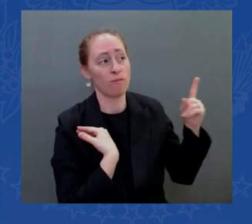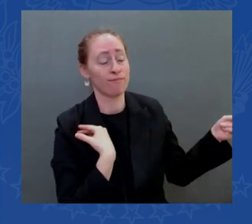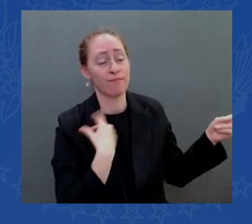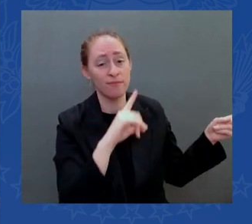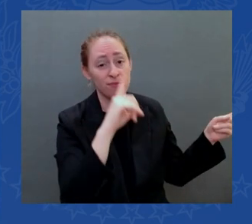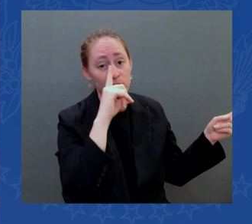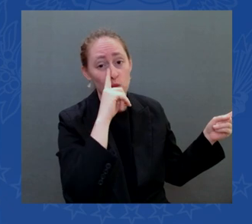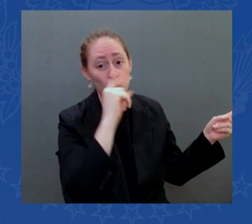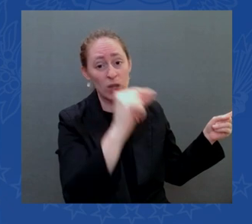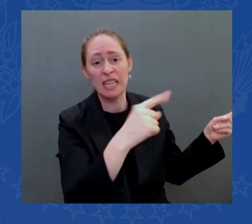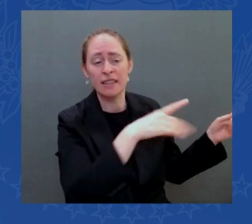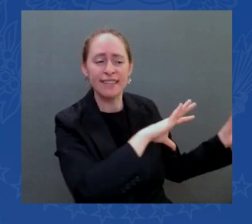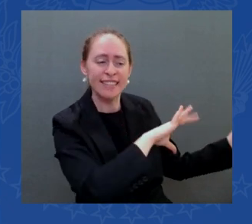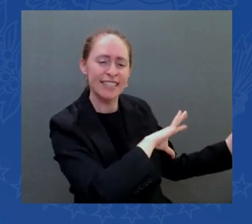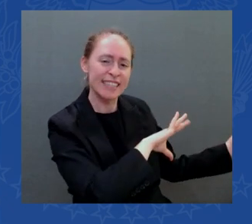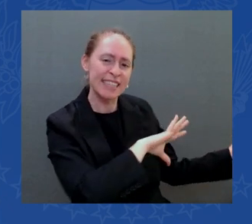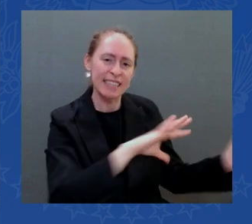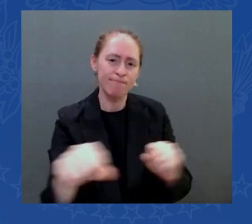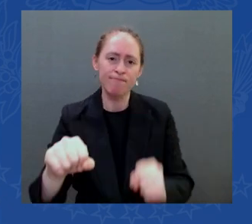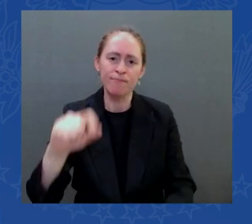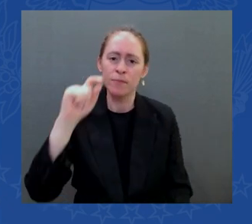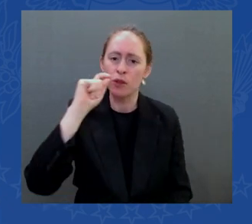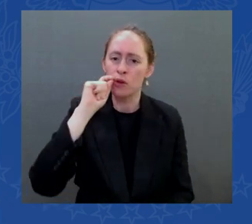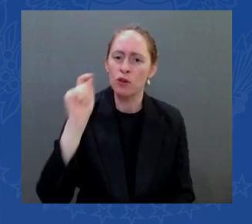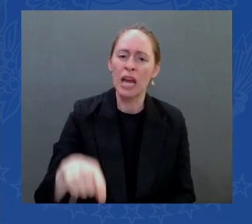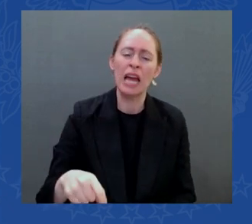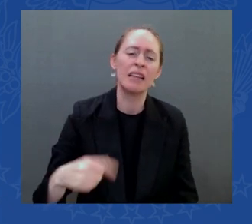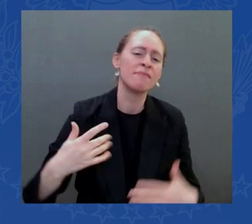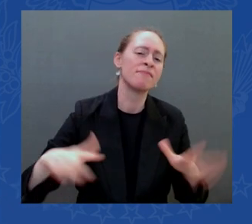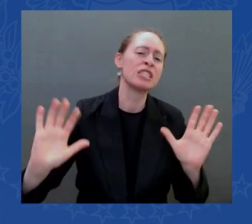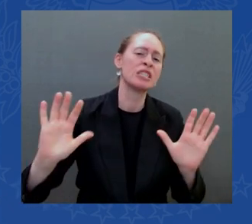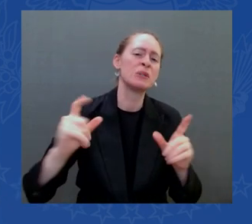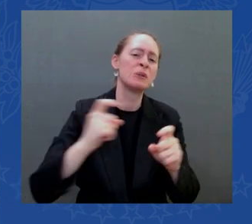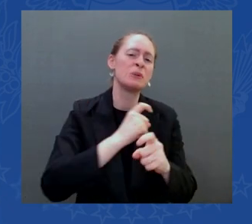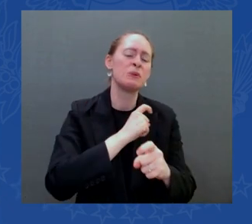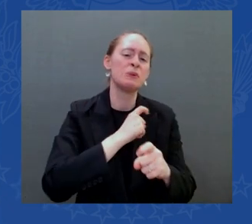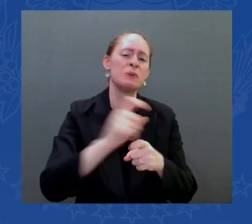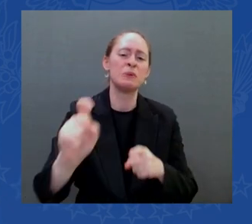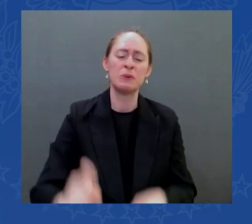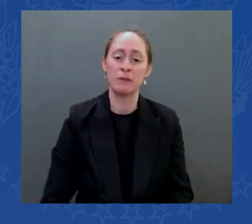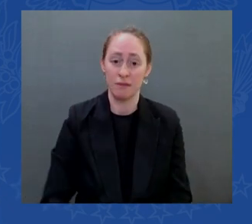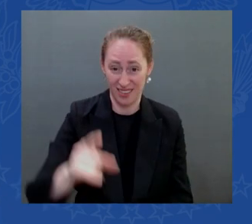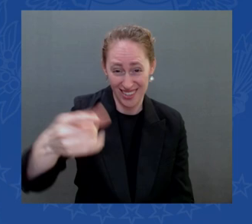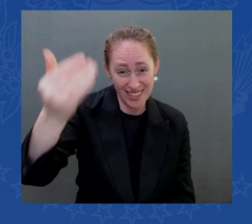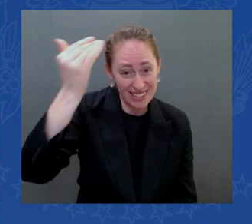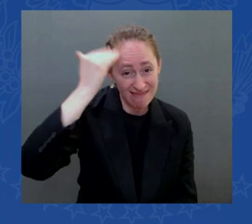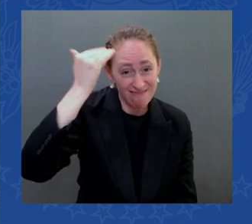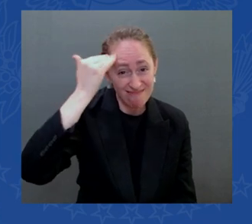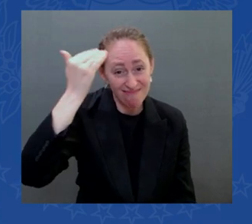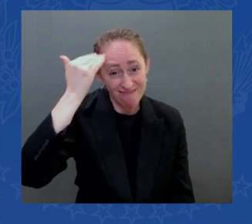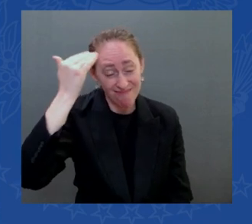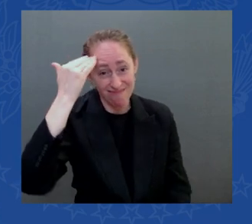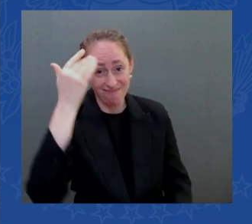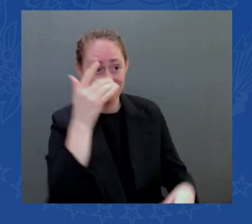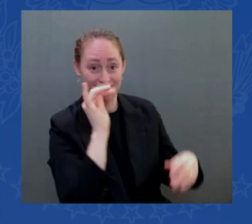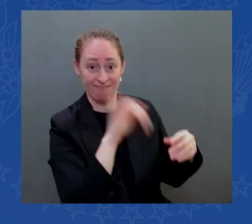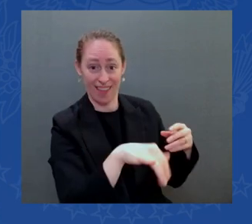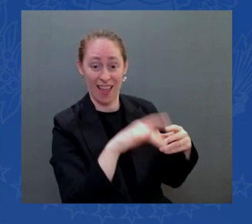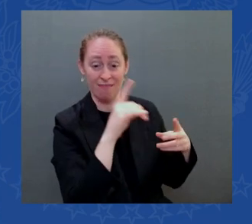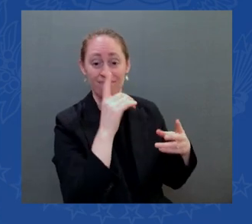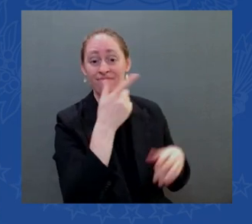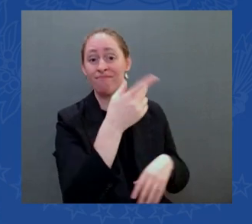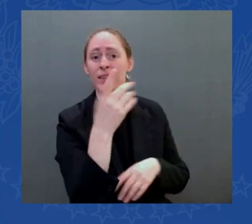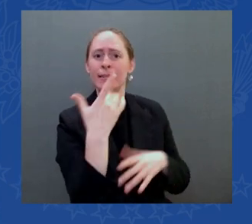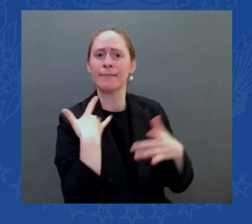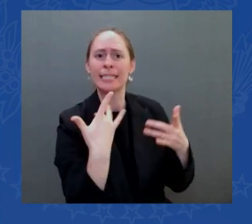of wheat in the world were ukraine and russia the united states is number three and canada number four well